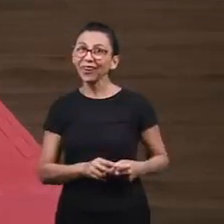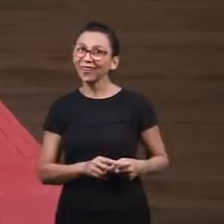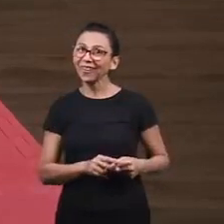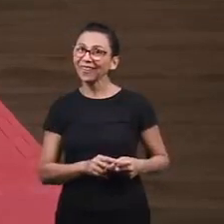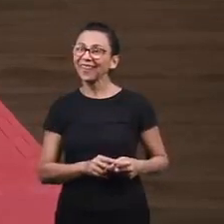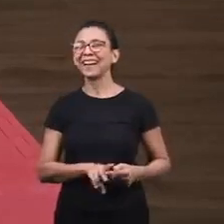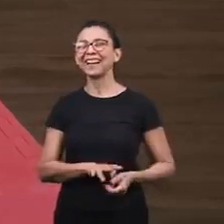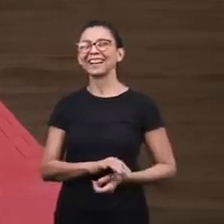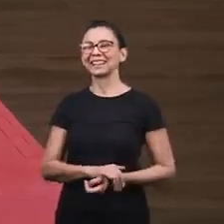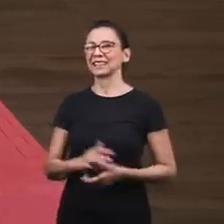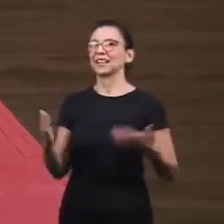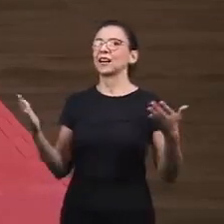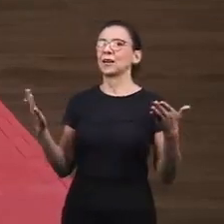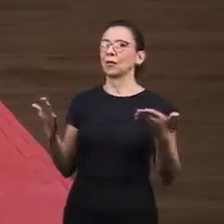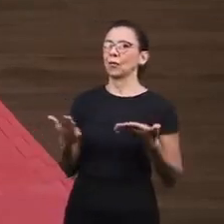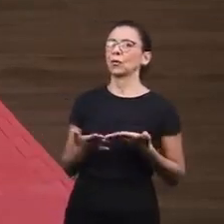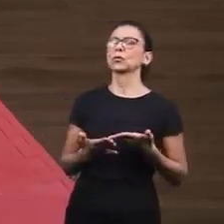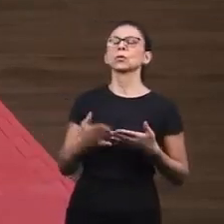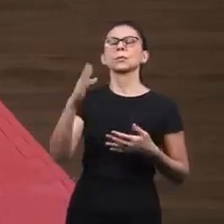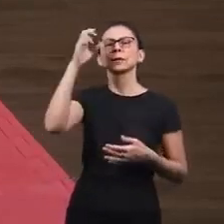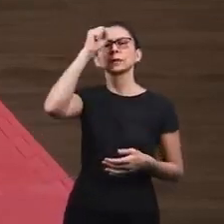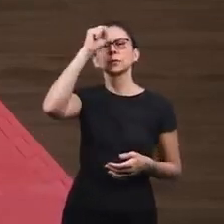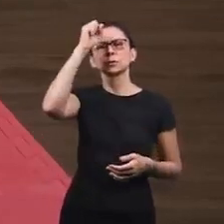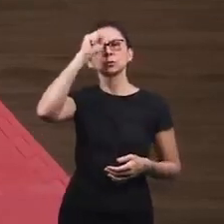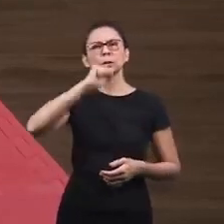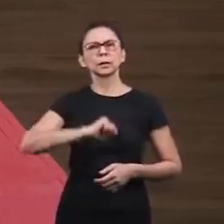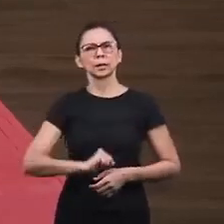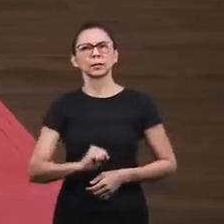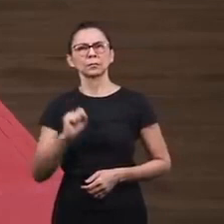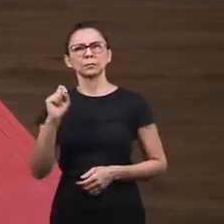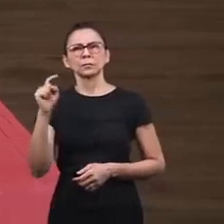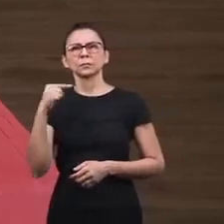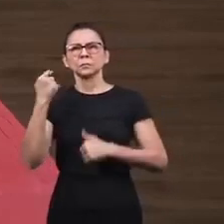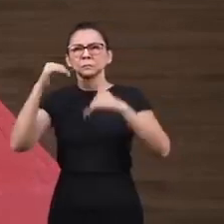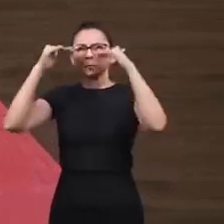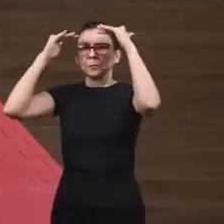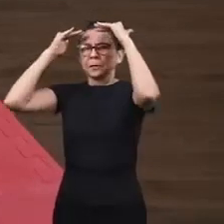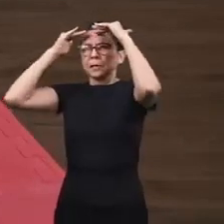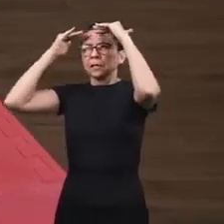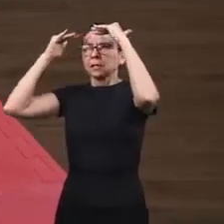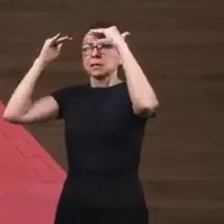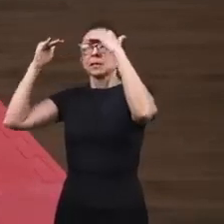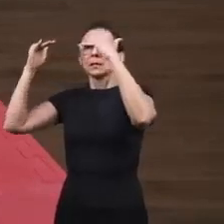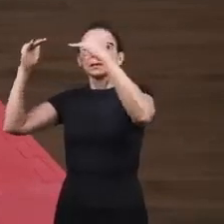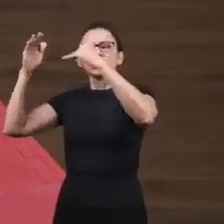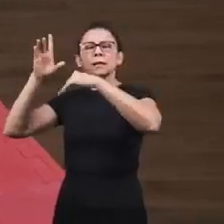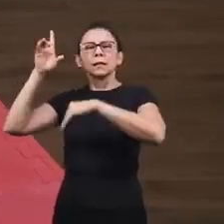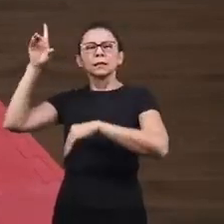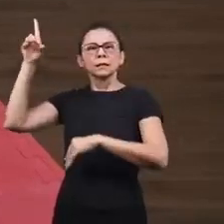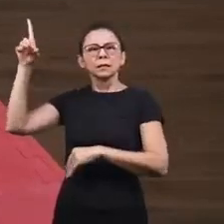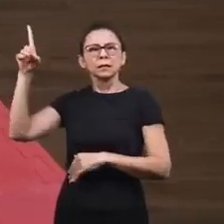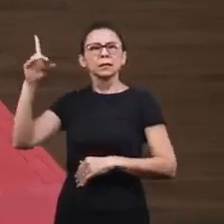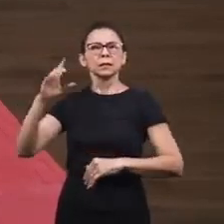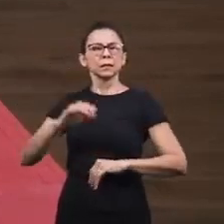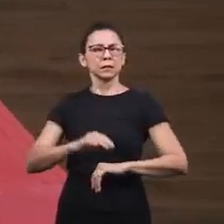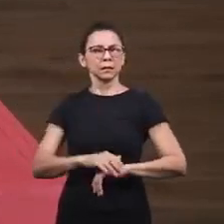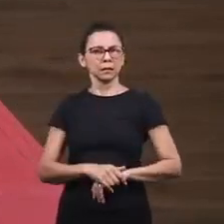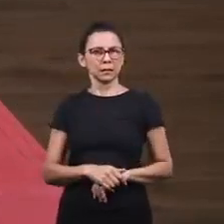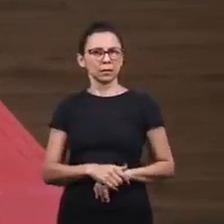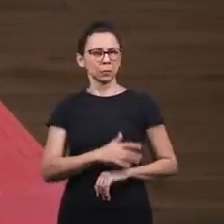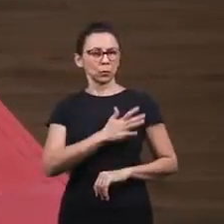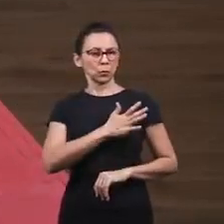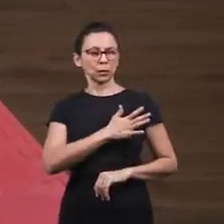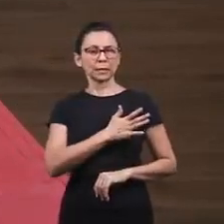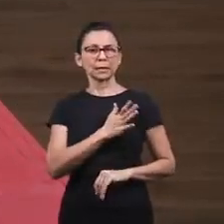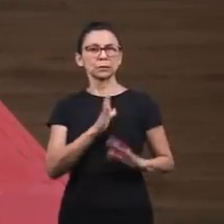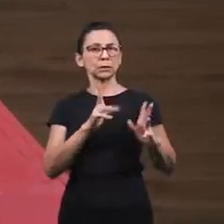that we have to restore our hearts. We have to be obedient, to have a perfect